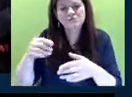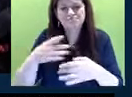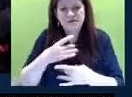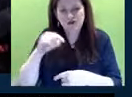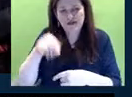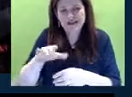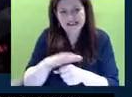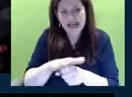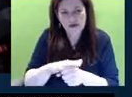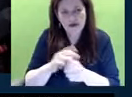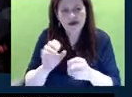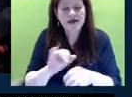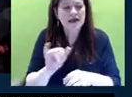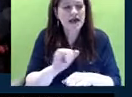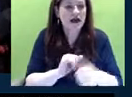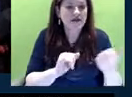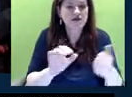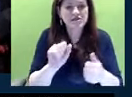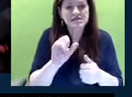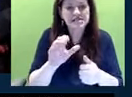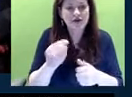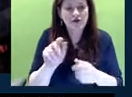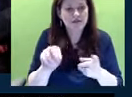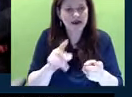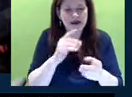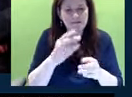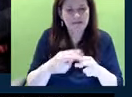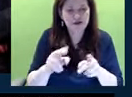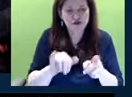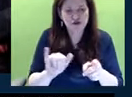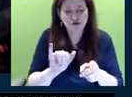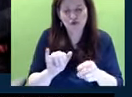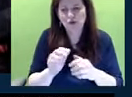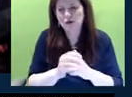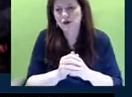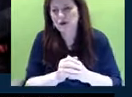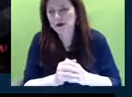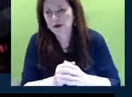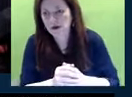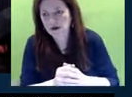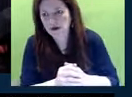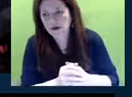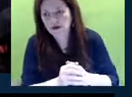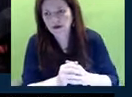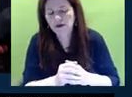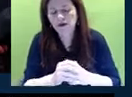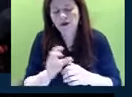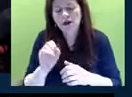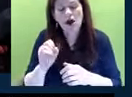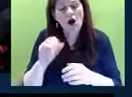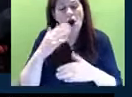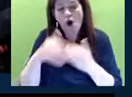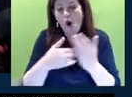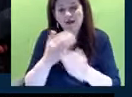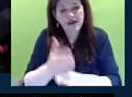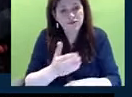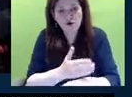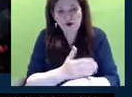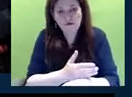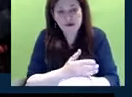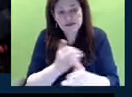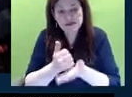many of the others that Secretary Manning mentioned. In total, all these improvements will help us